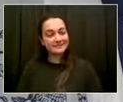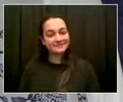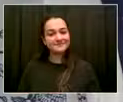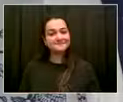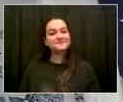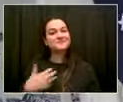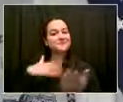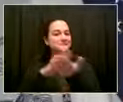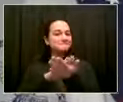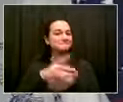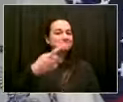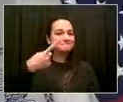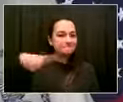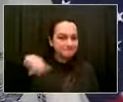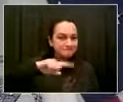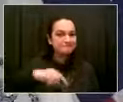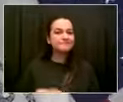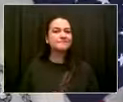Thank you, everybody.